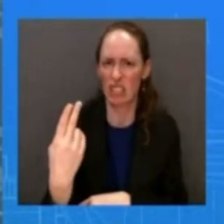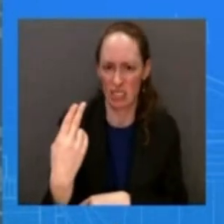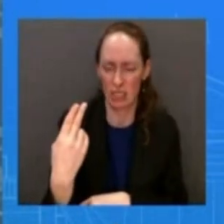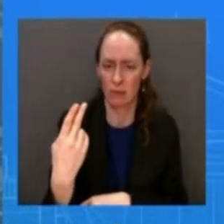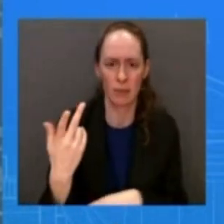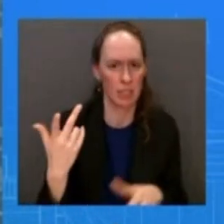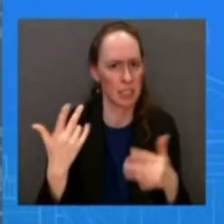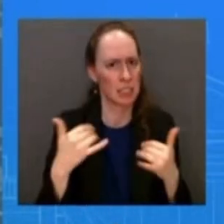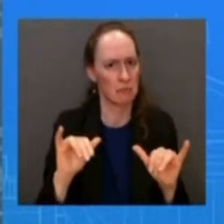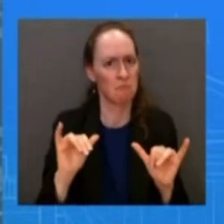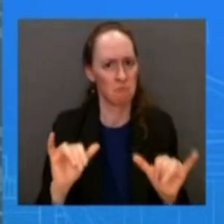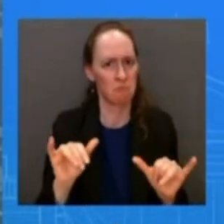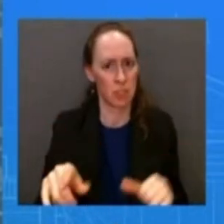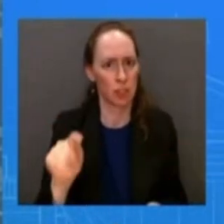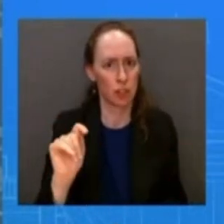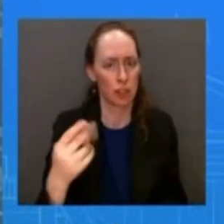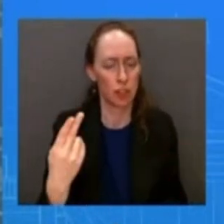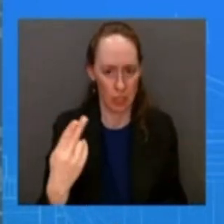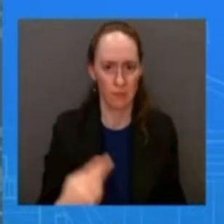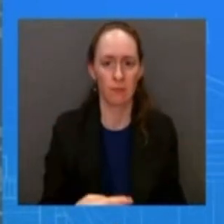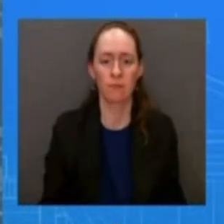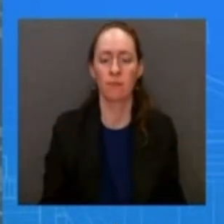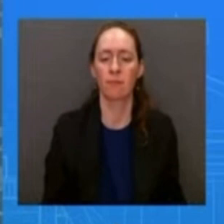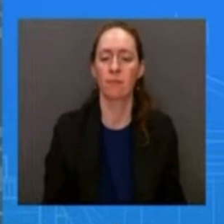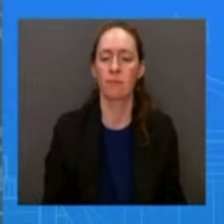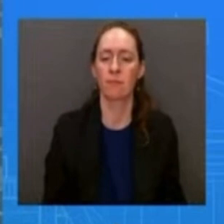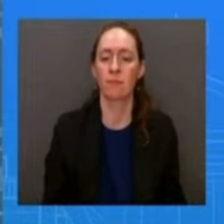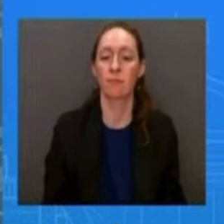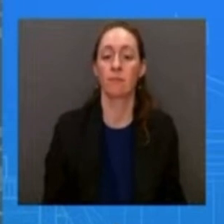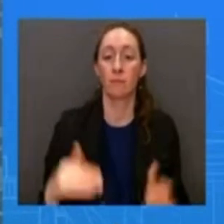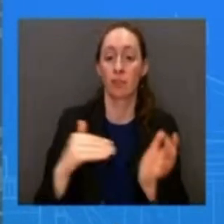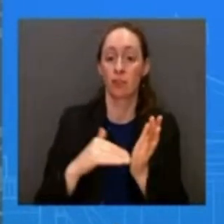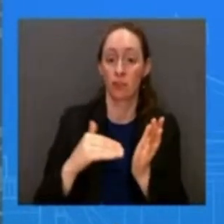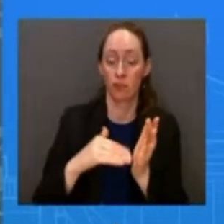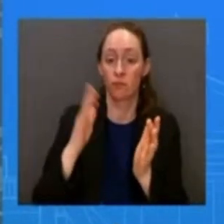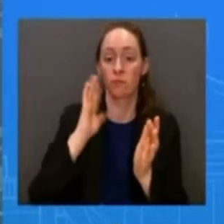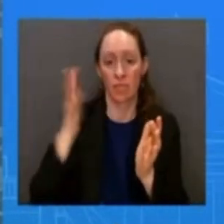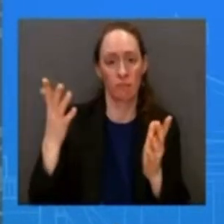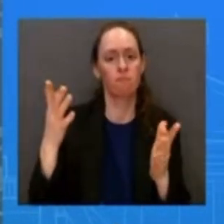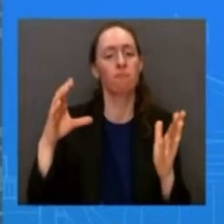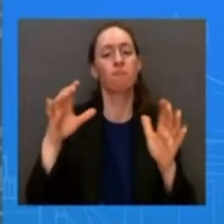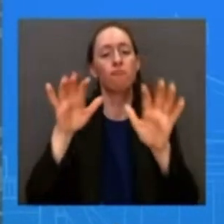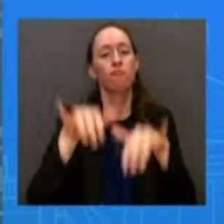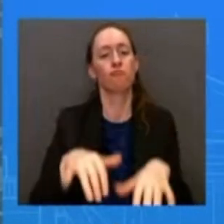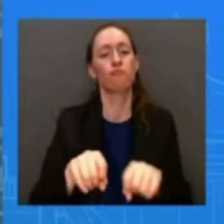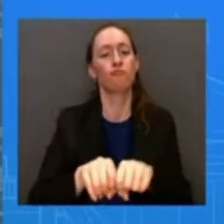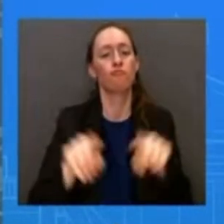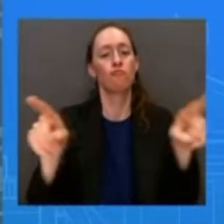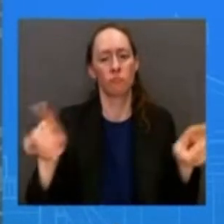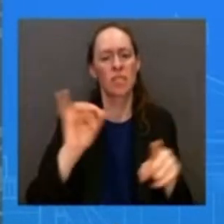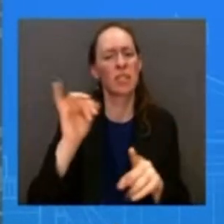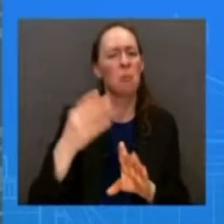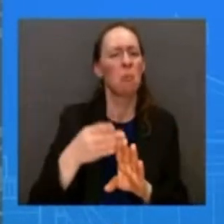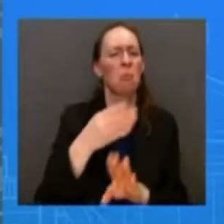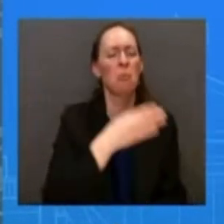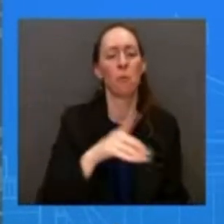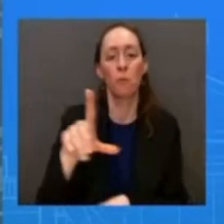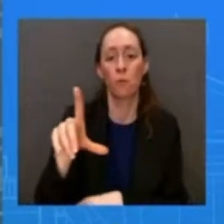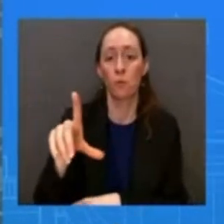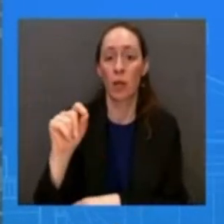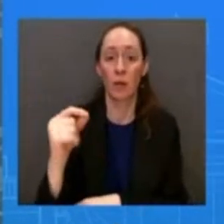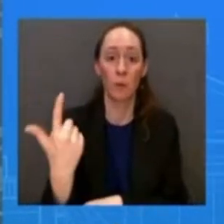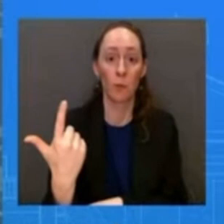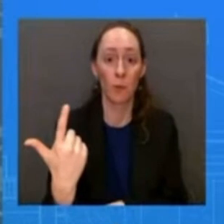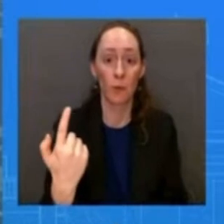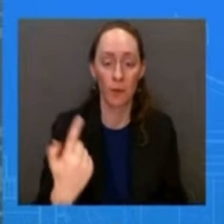a memo from the physician will be released publicly in the same manner as it was in 2021 so we will do our best to get that all to you